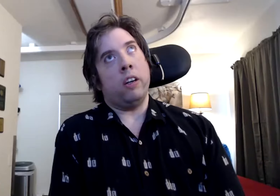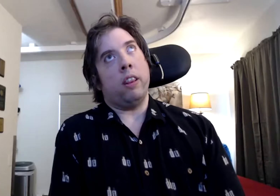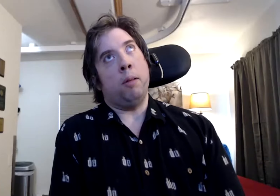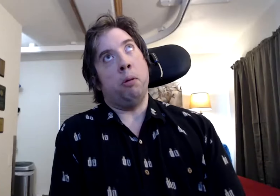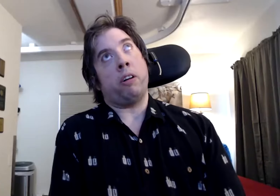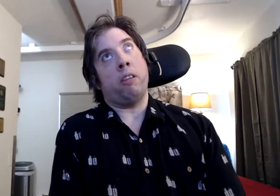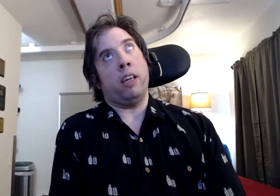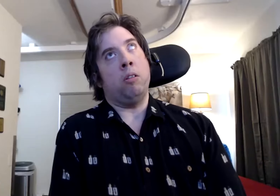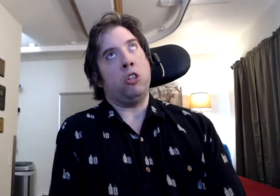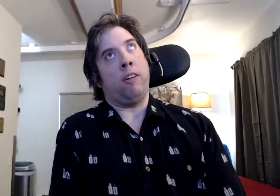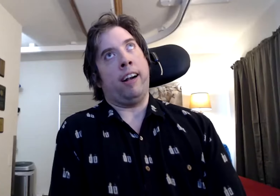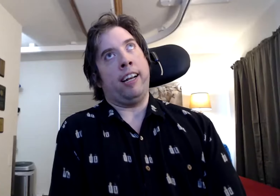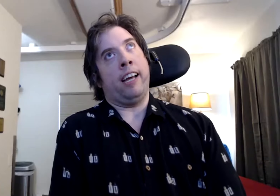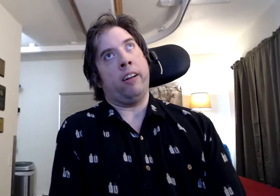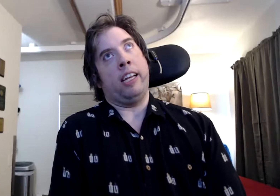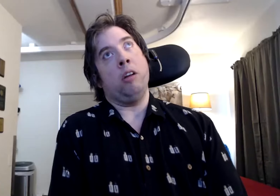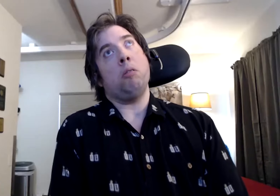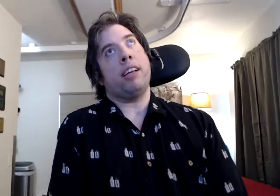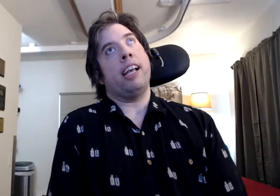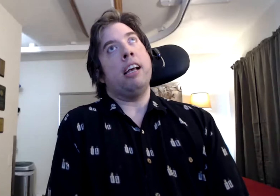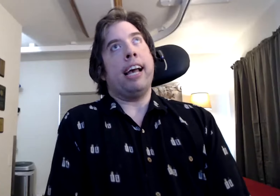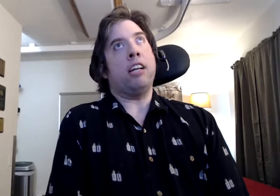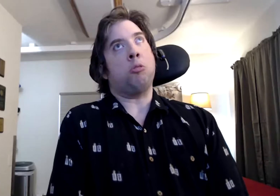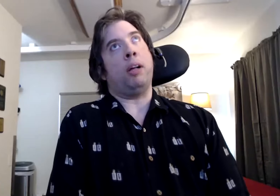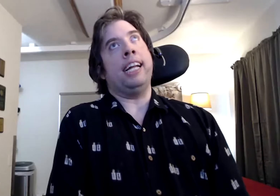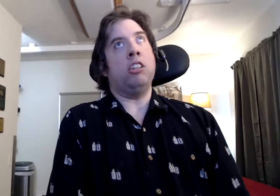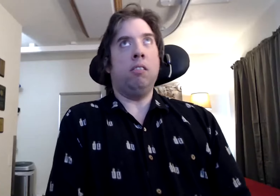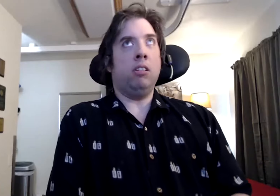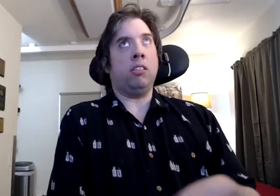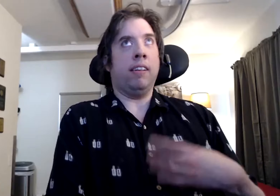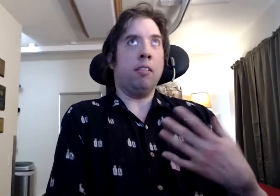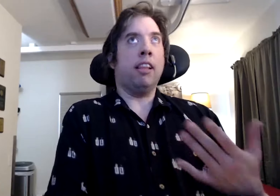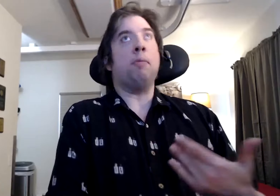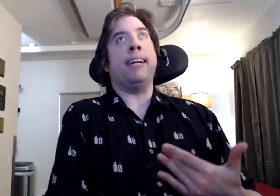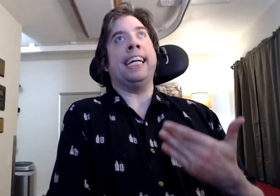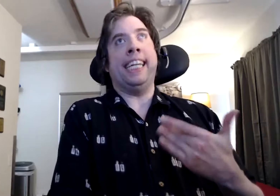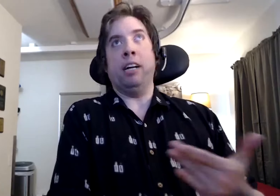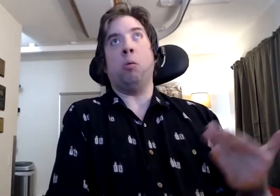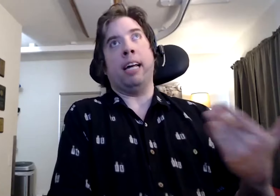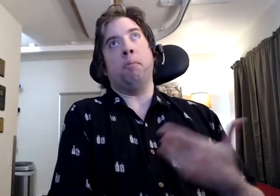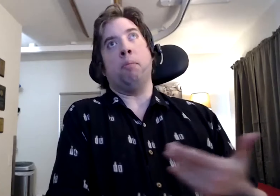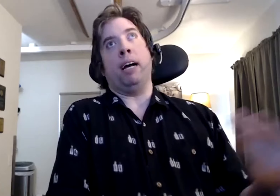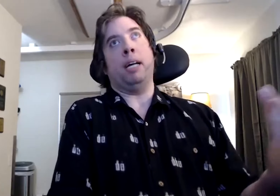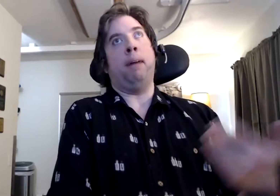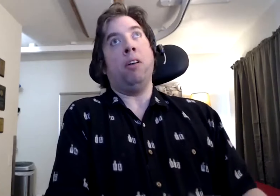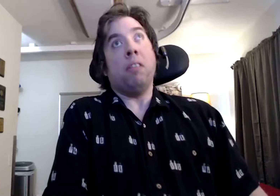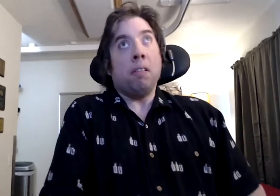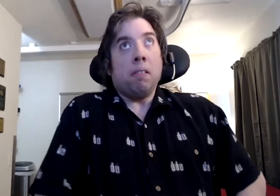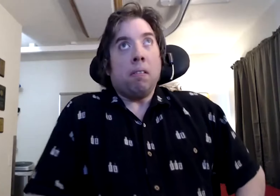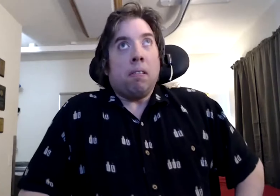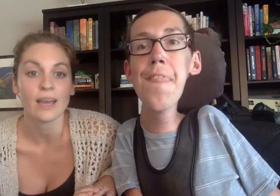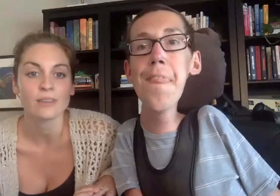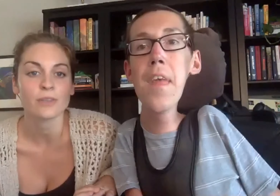mentioned the book that you and Shane are writing together. Can you explain just a little bit of an idea what that book might be about?